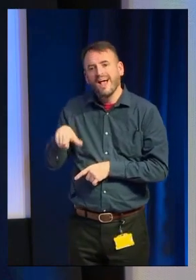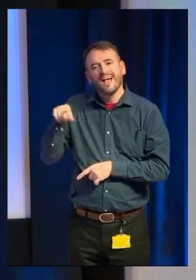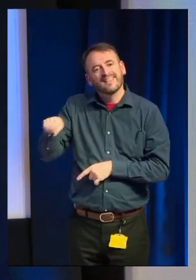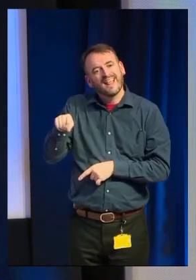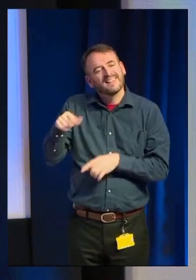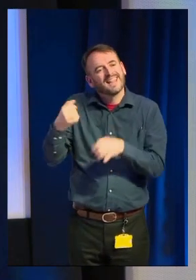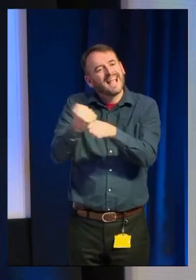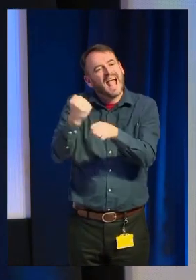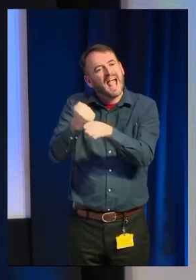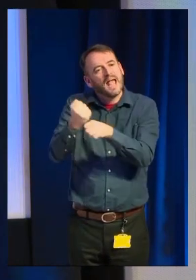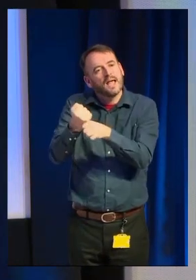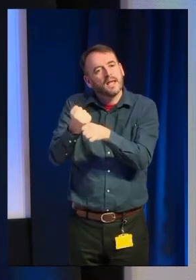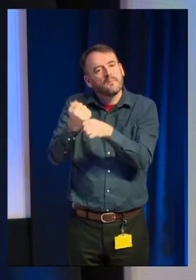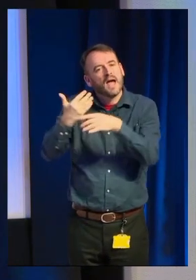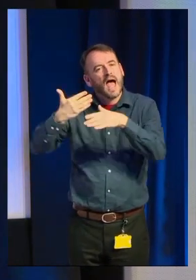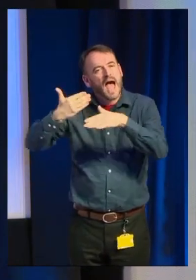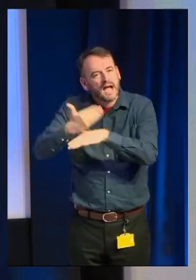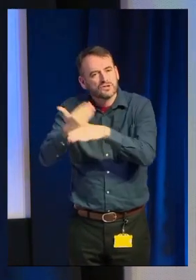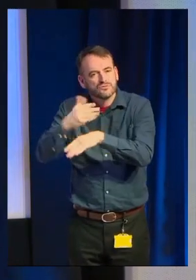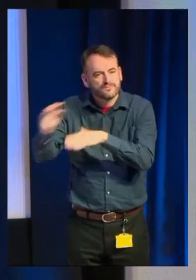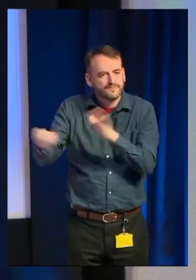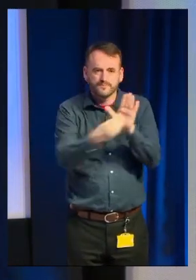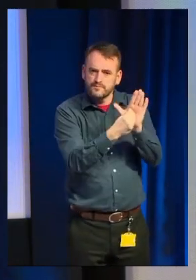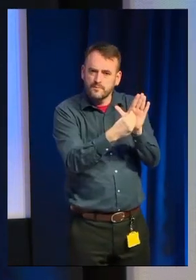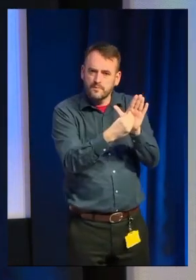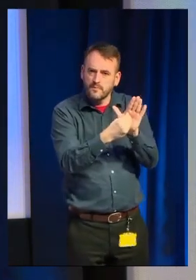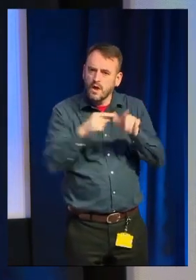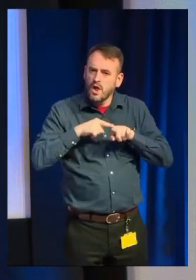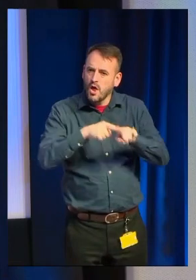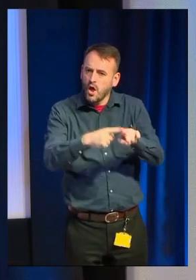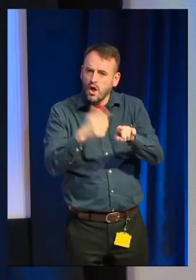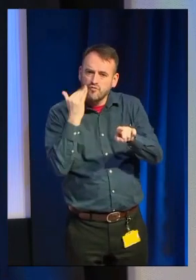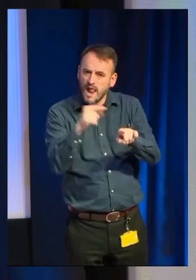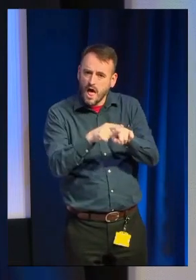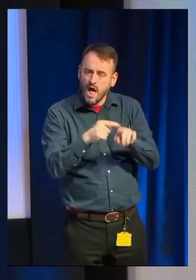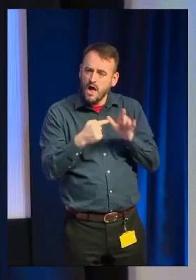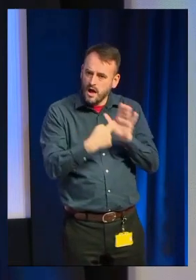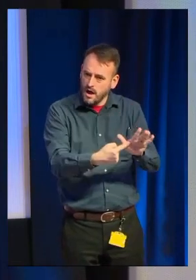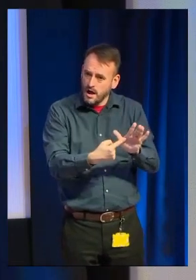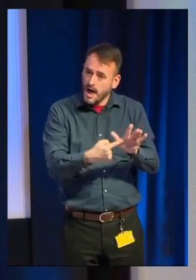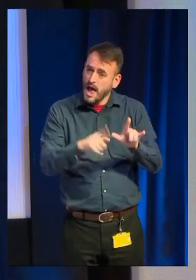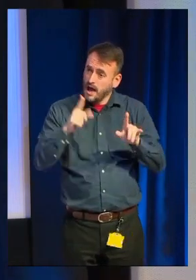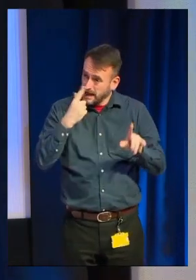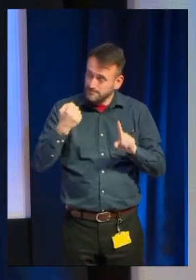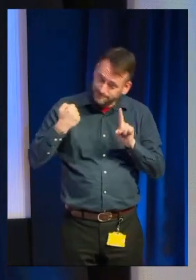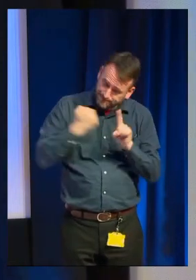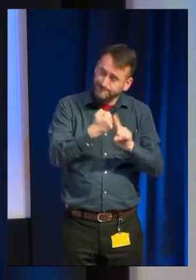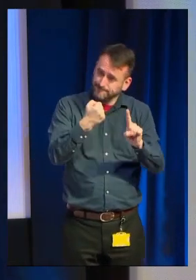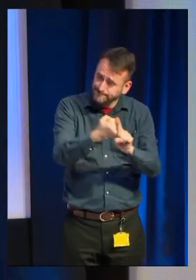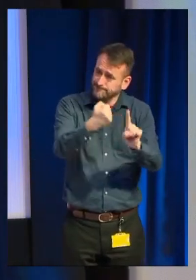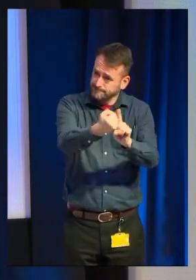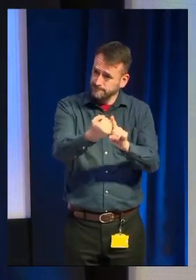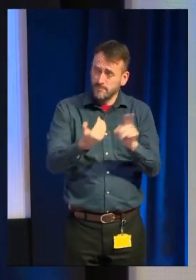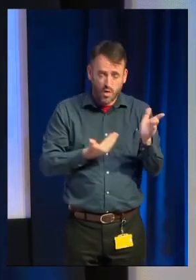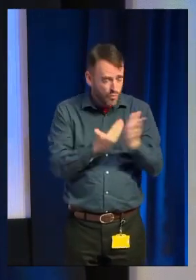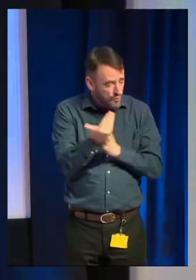really clear in the trailer, in the imagery, in the copy, in the GIFs. Hammer it home. And we do updates to the page